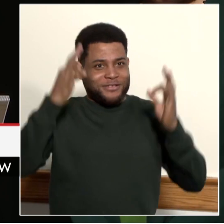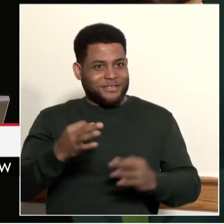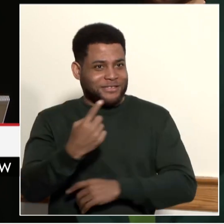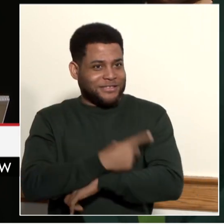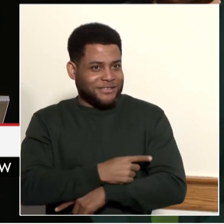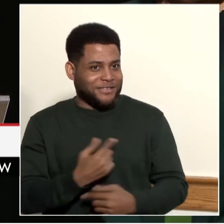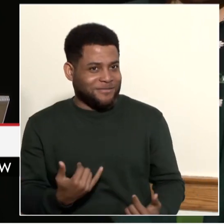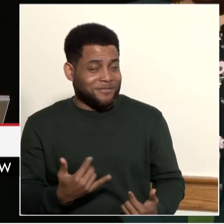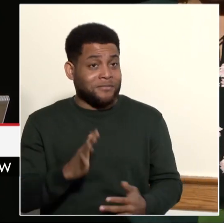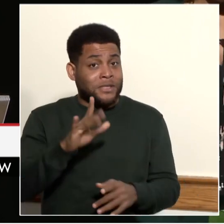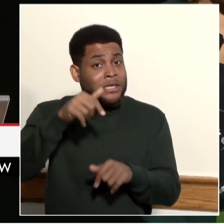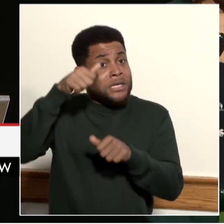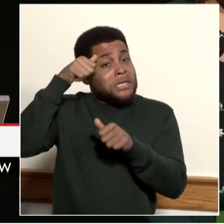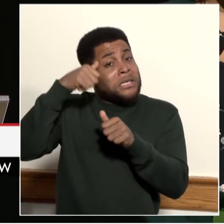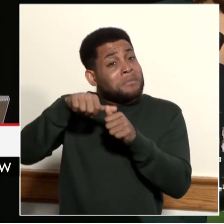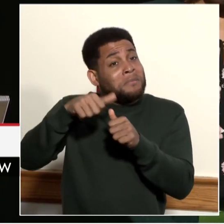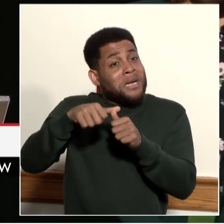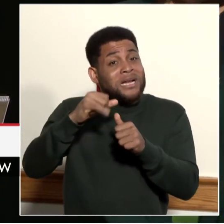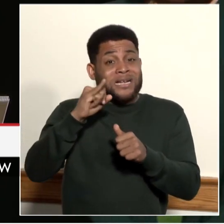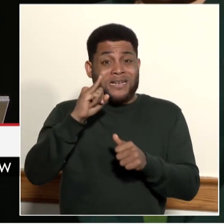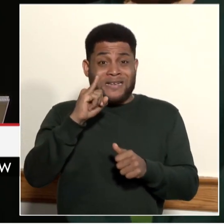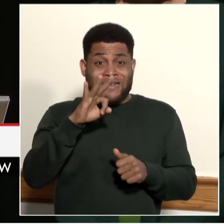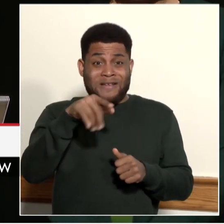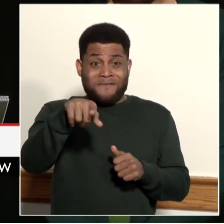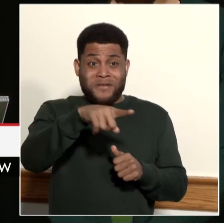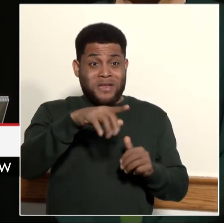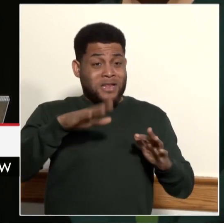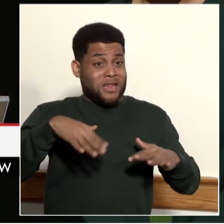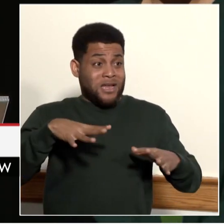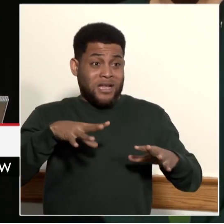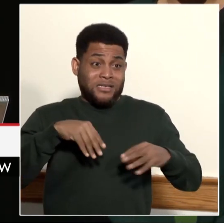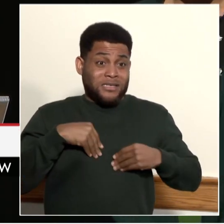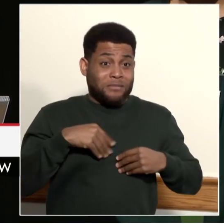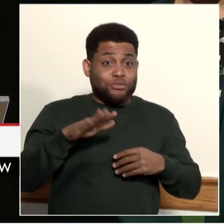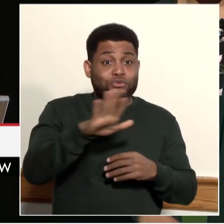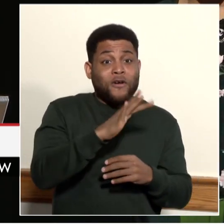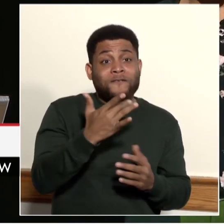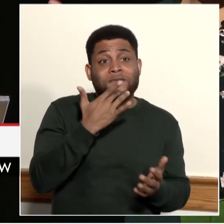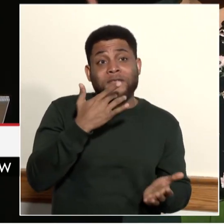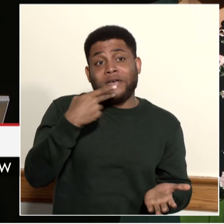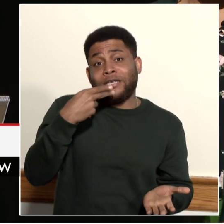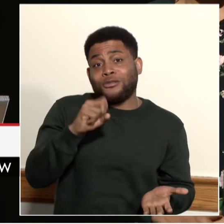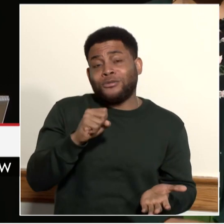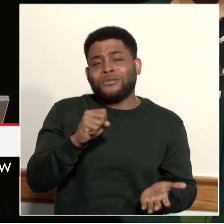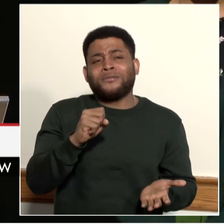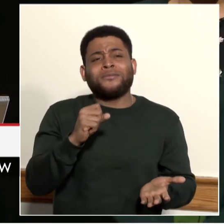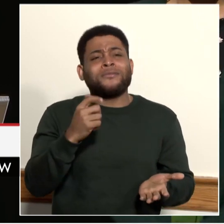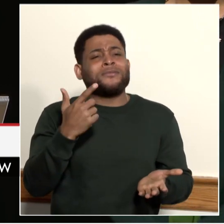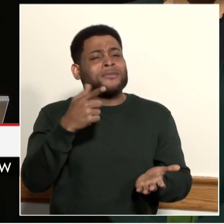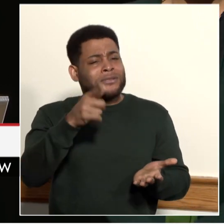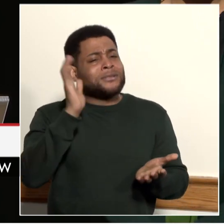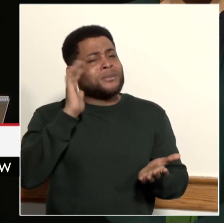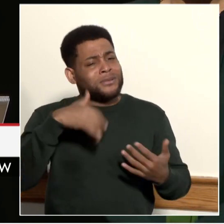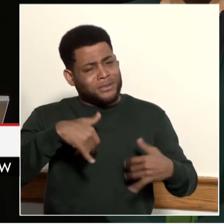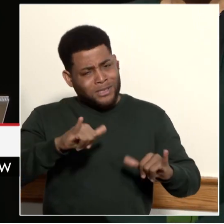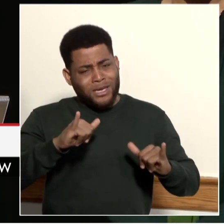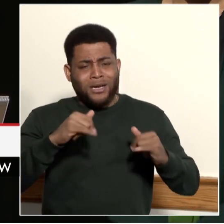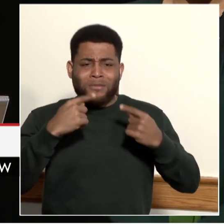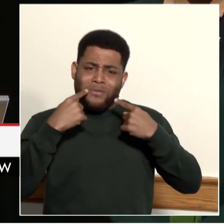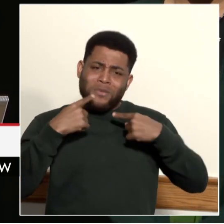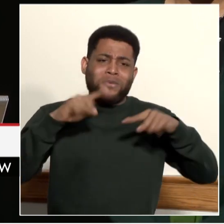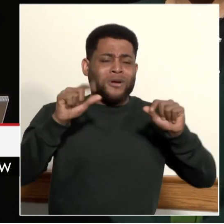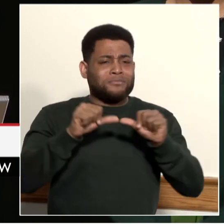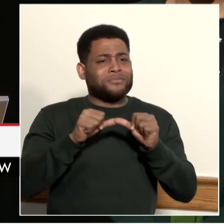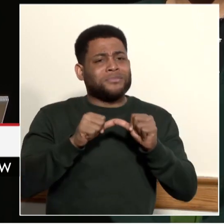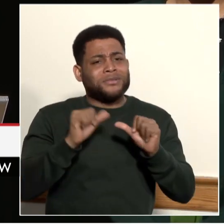into high school of your choice, you will land where you should and still accomplish great things. Now, let me take the